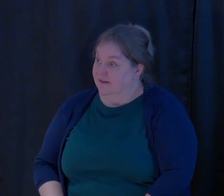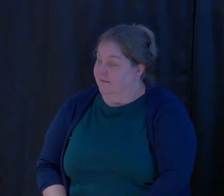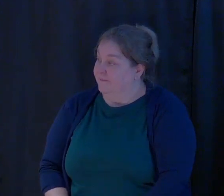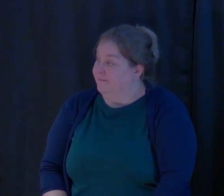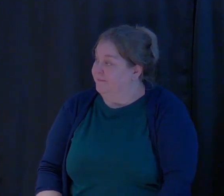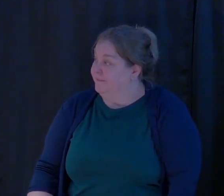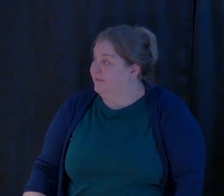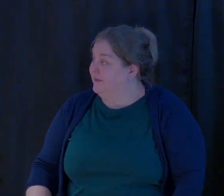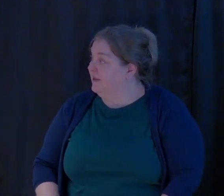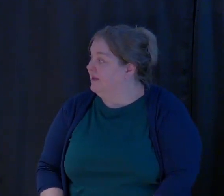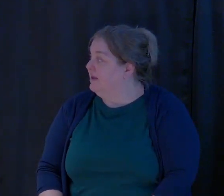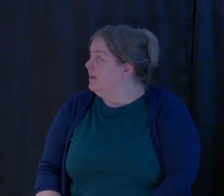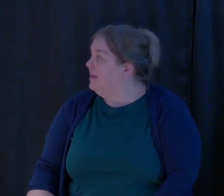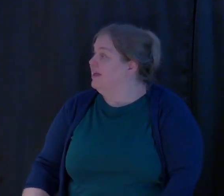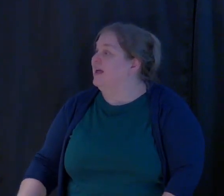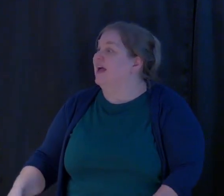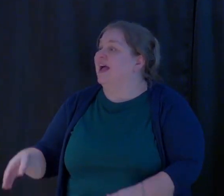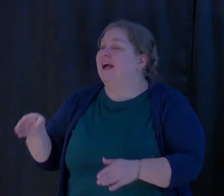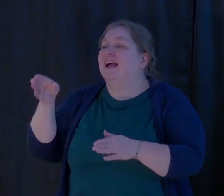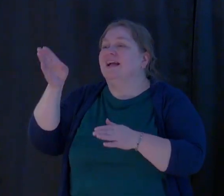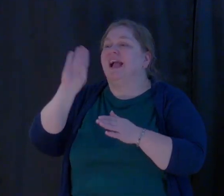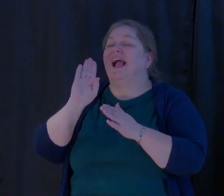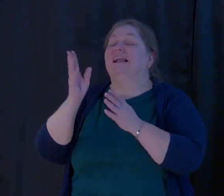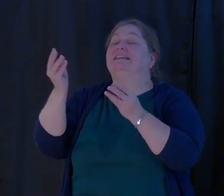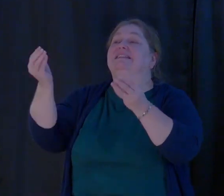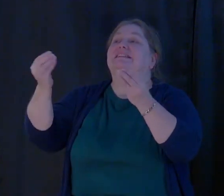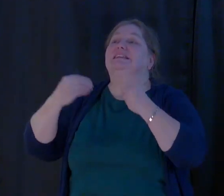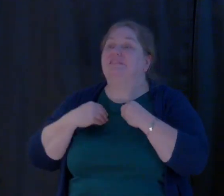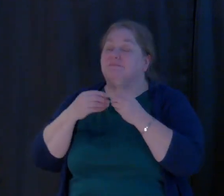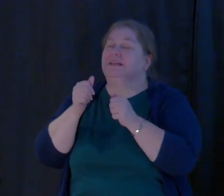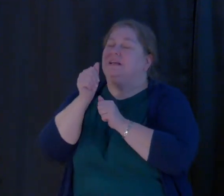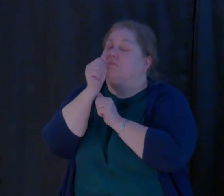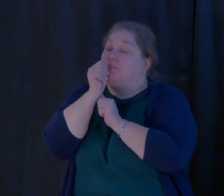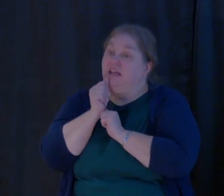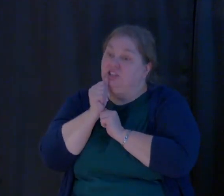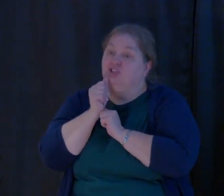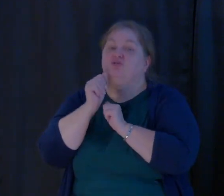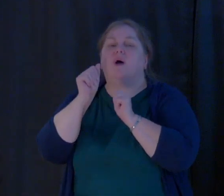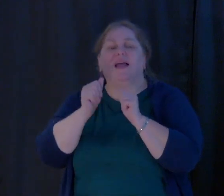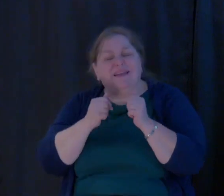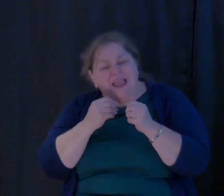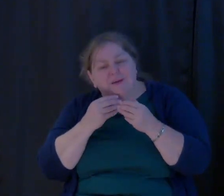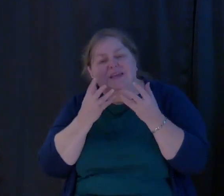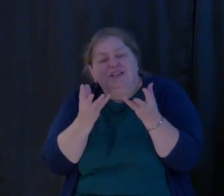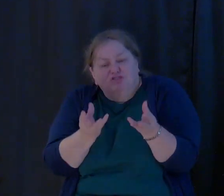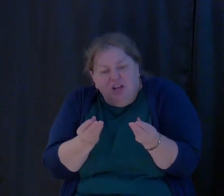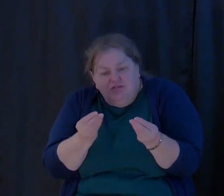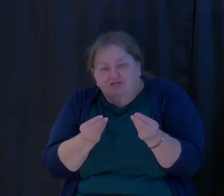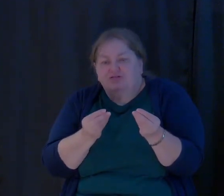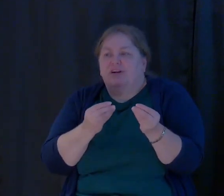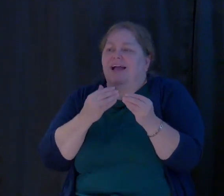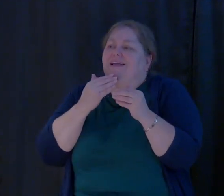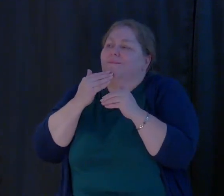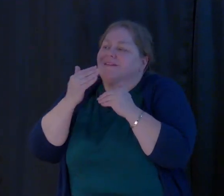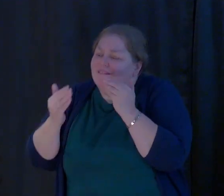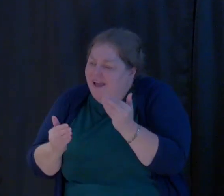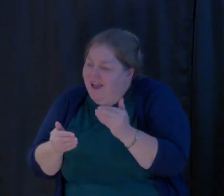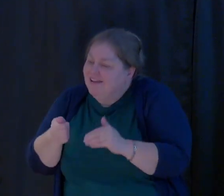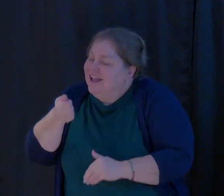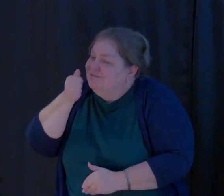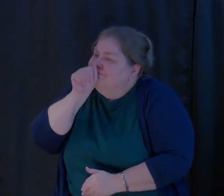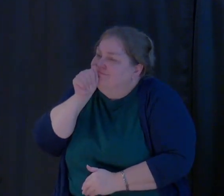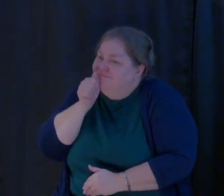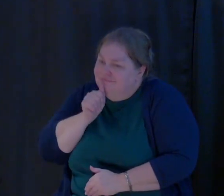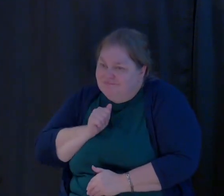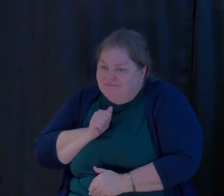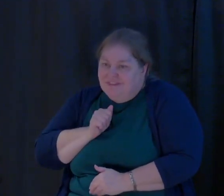And so I first have to ask God for patience, that I can treat people with gentleness. I can be long-suffering to people. I